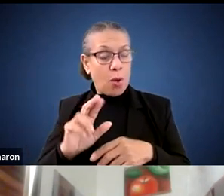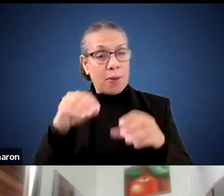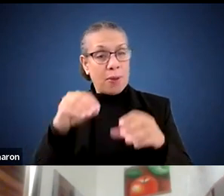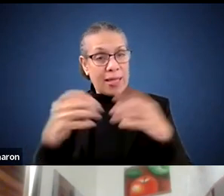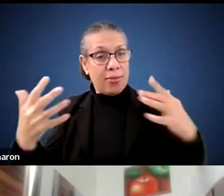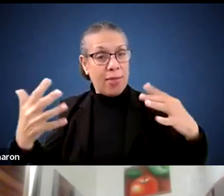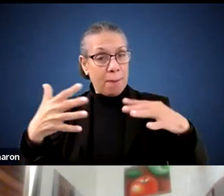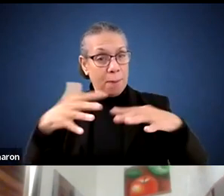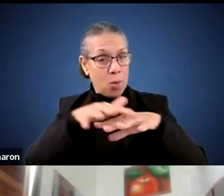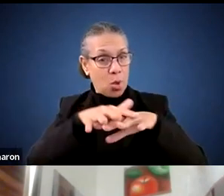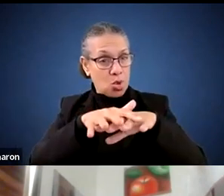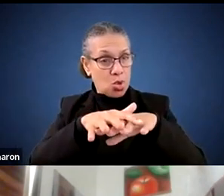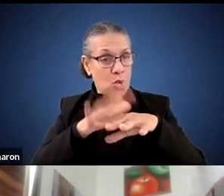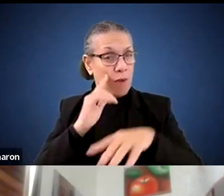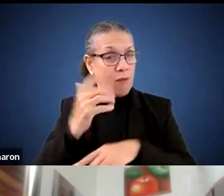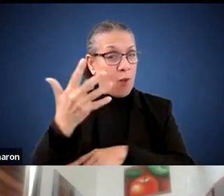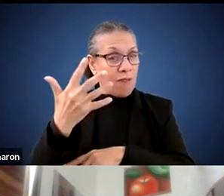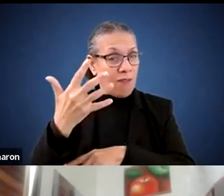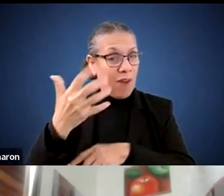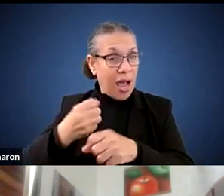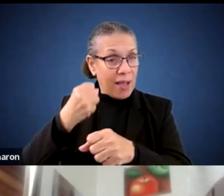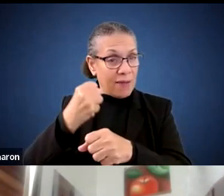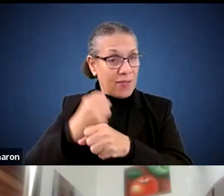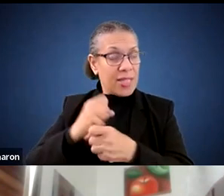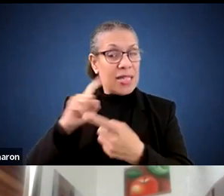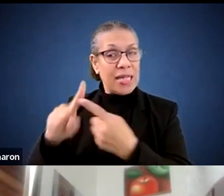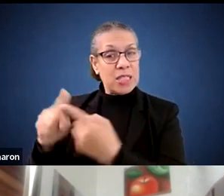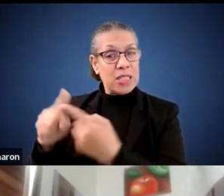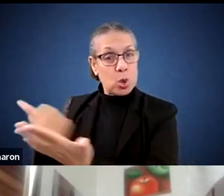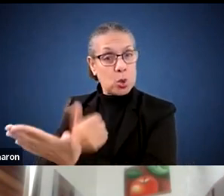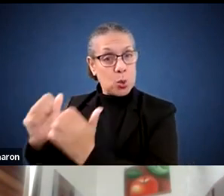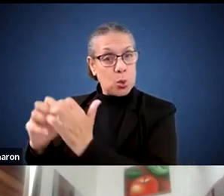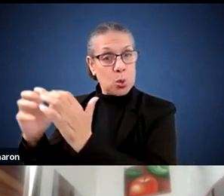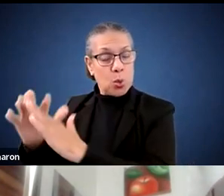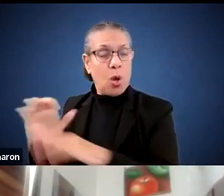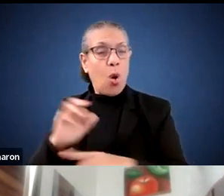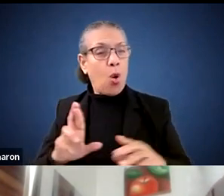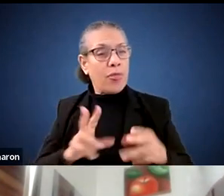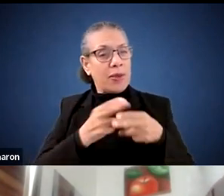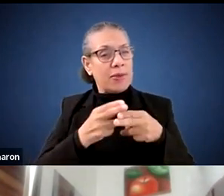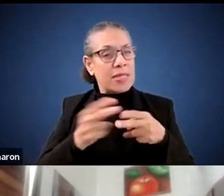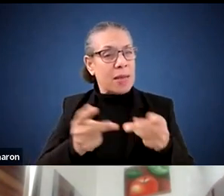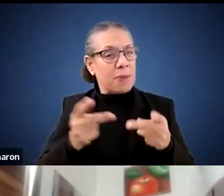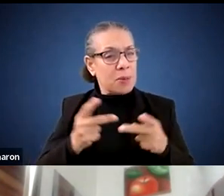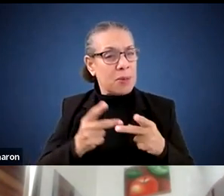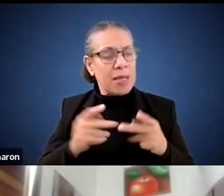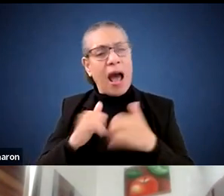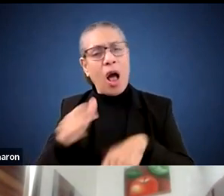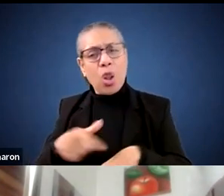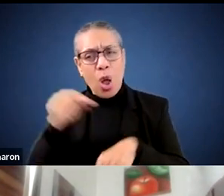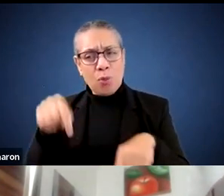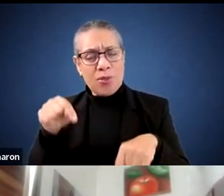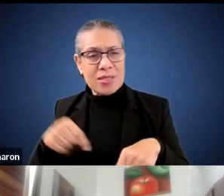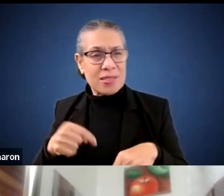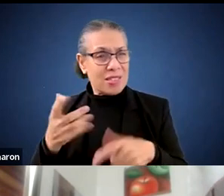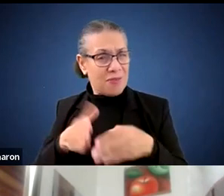for about five years till this building is built or is it longer? Like how long does this project normally take